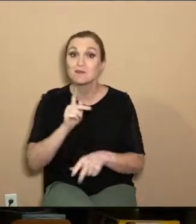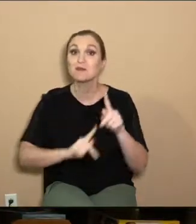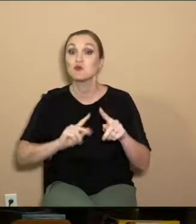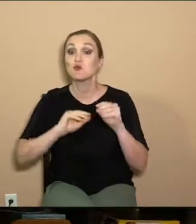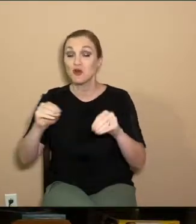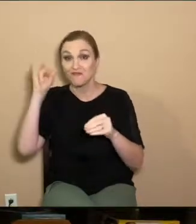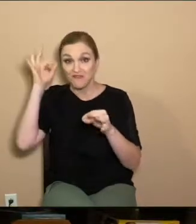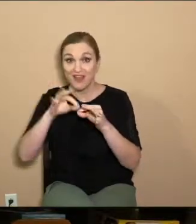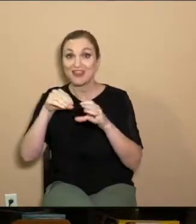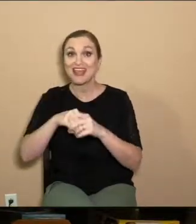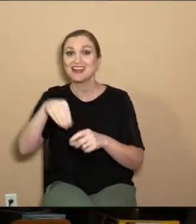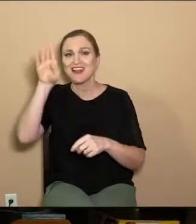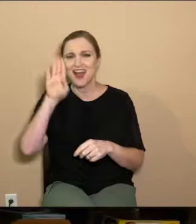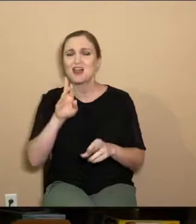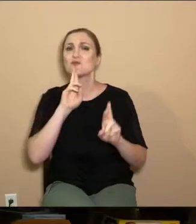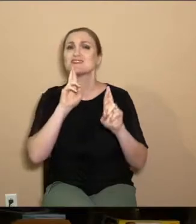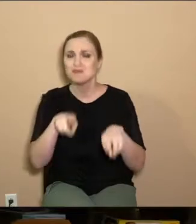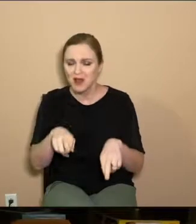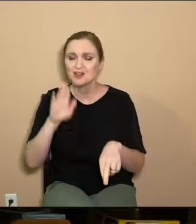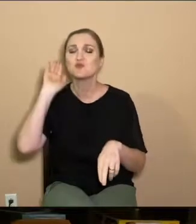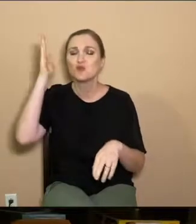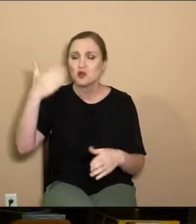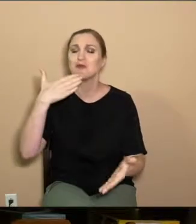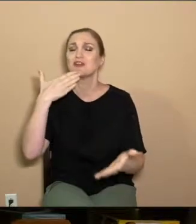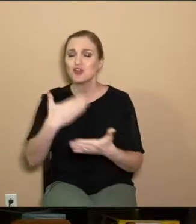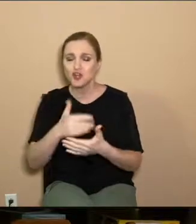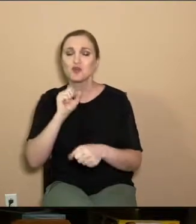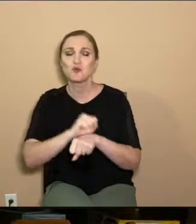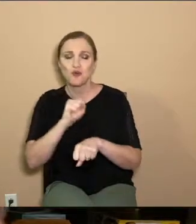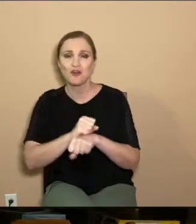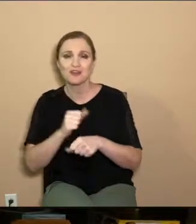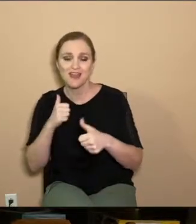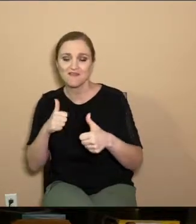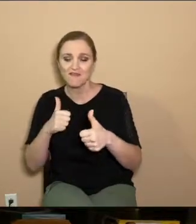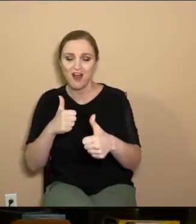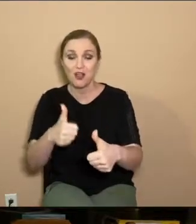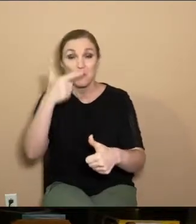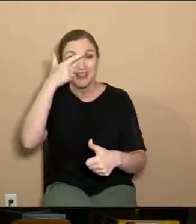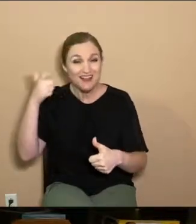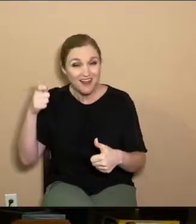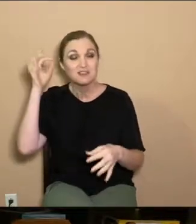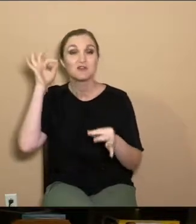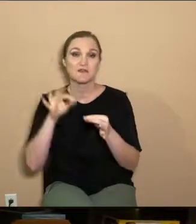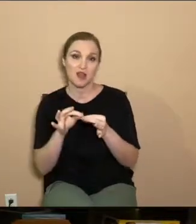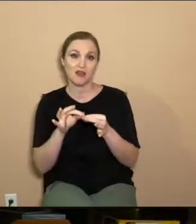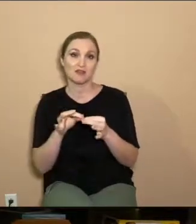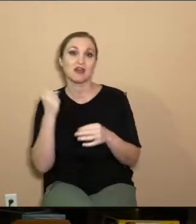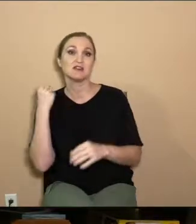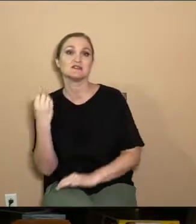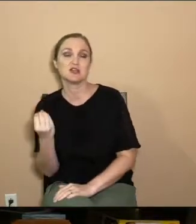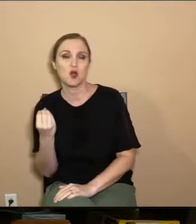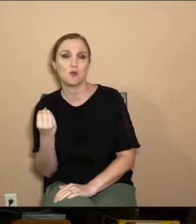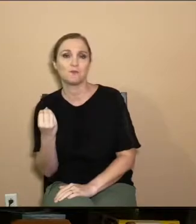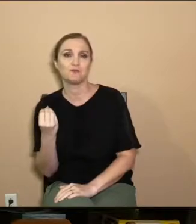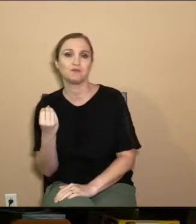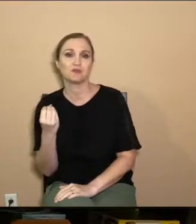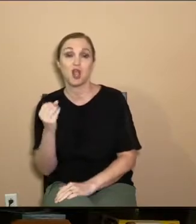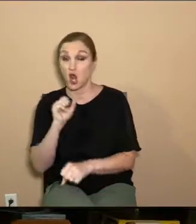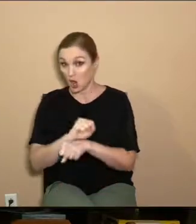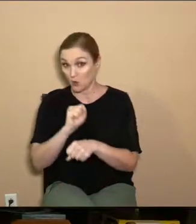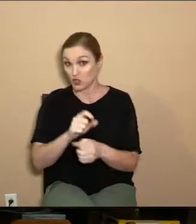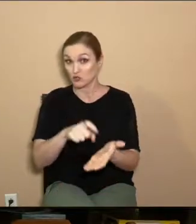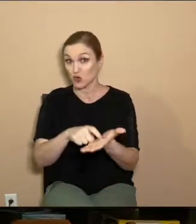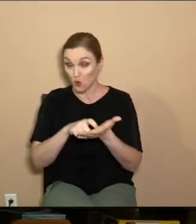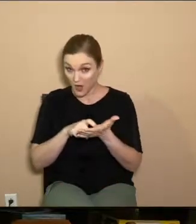in God will naturally have good works that follow because of their faith. And so is our works